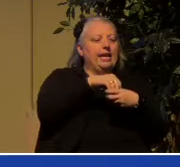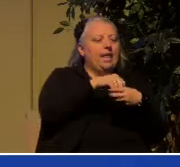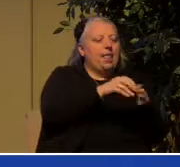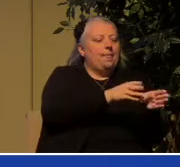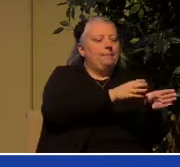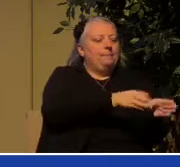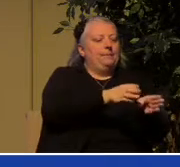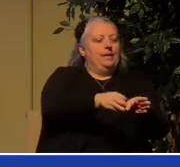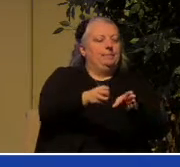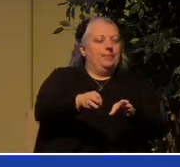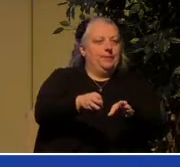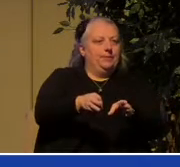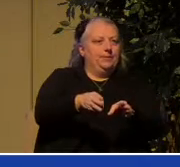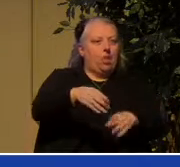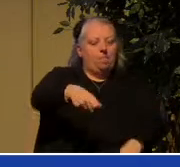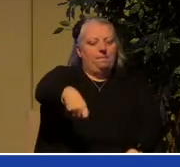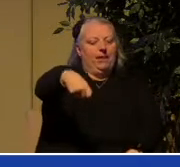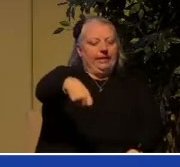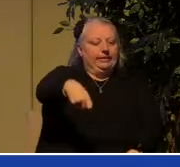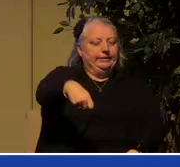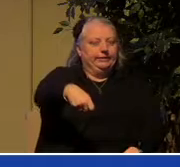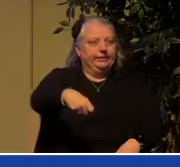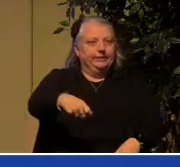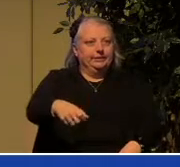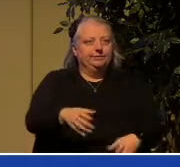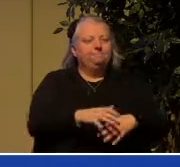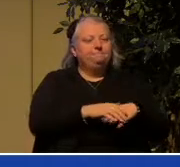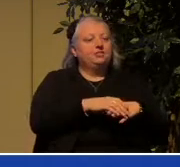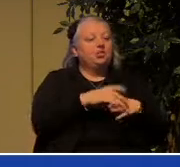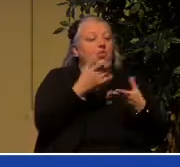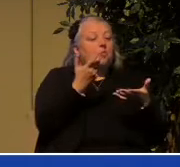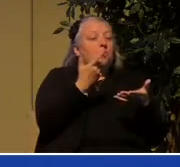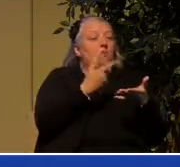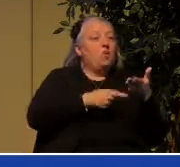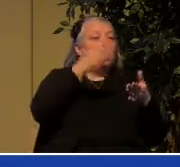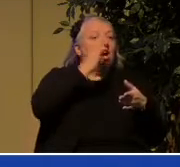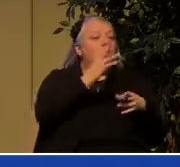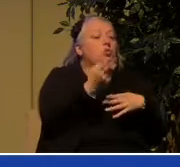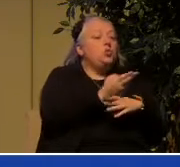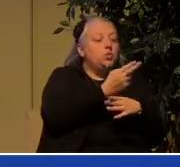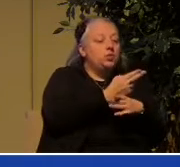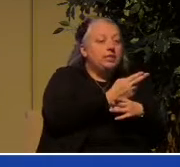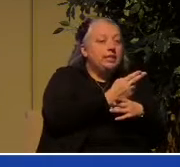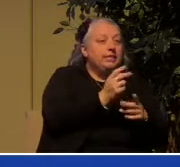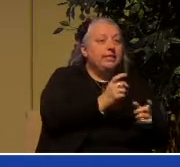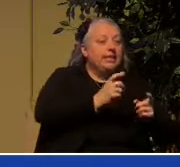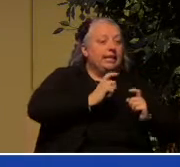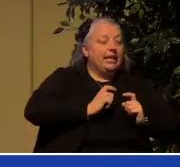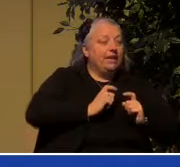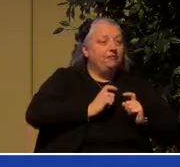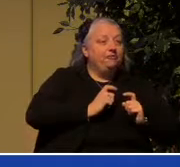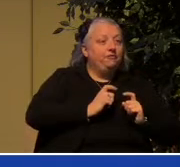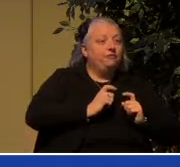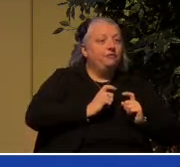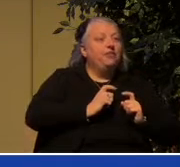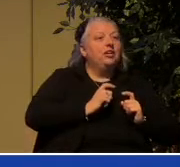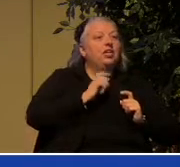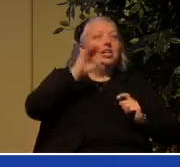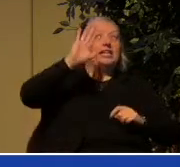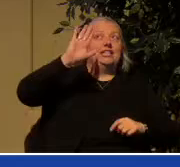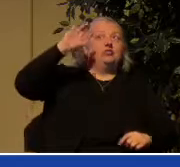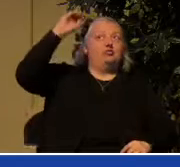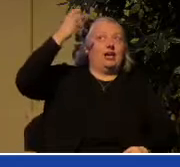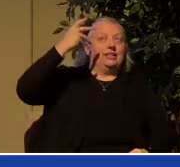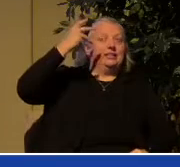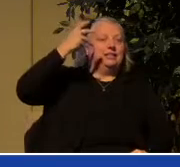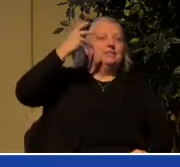to purvey his grace into our lives, but to the fountain itself or